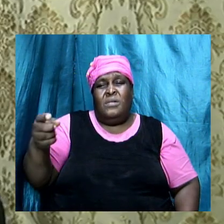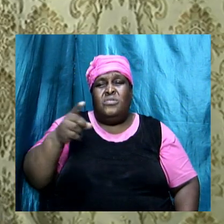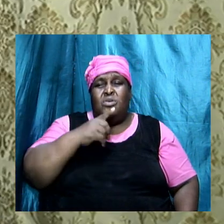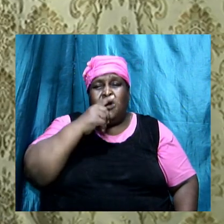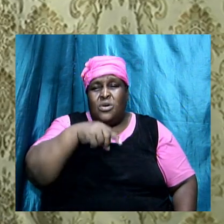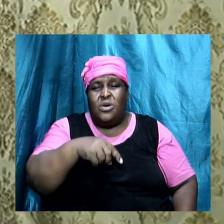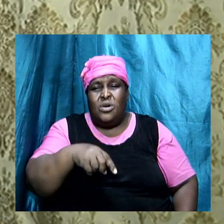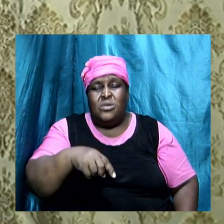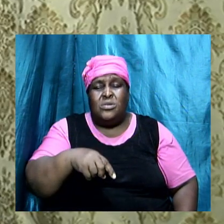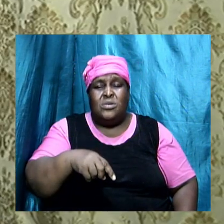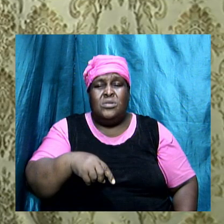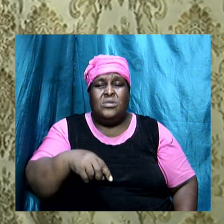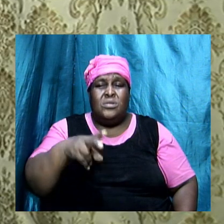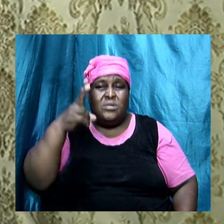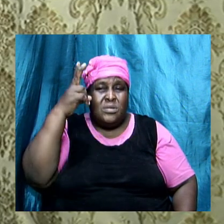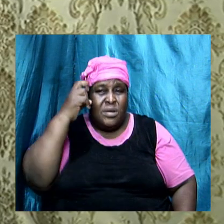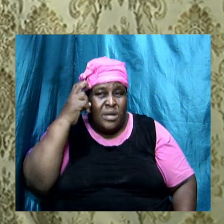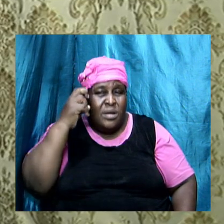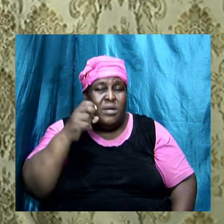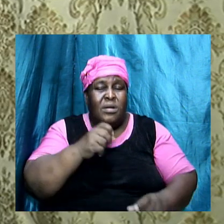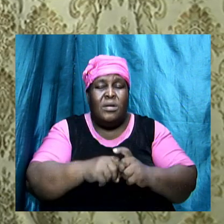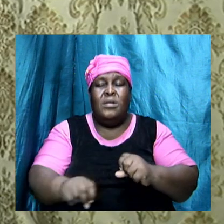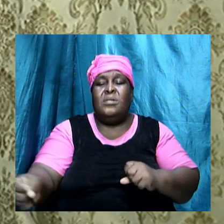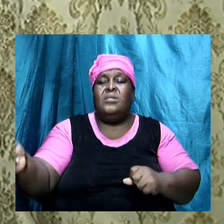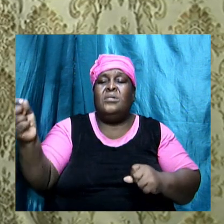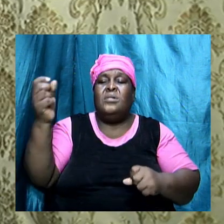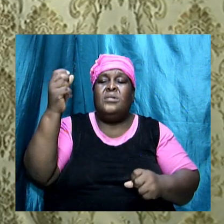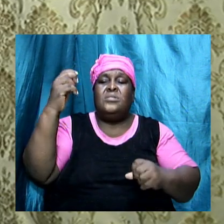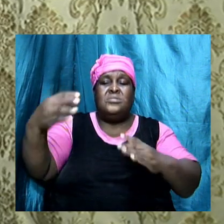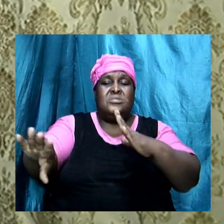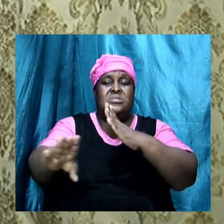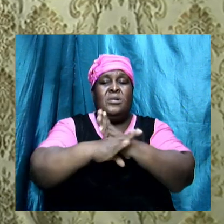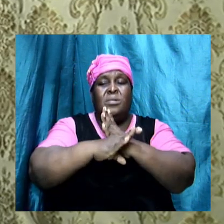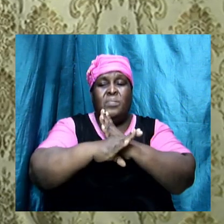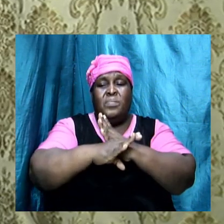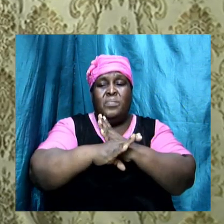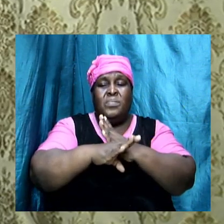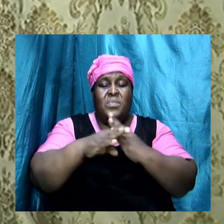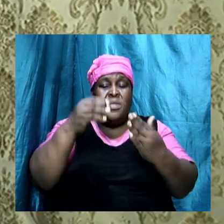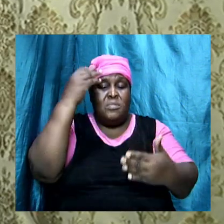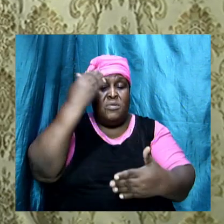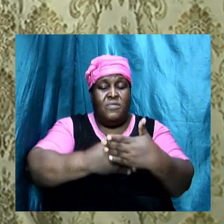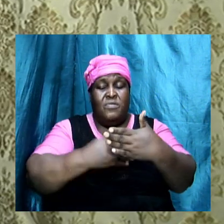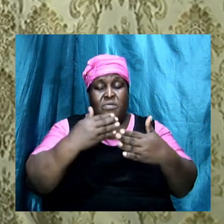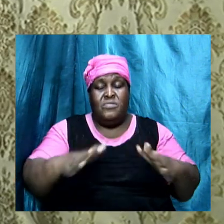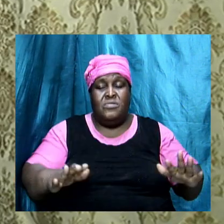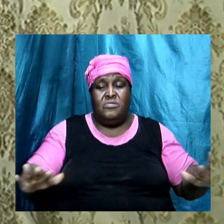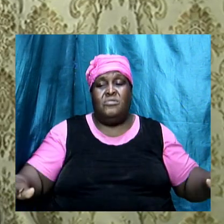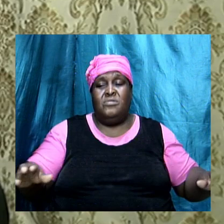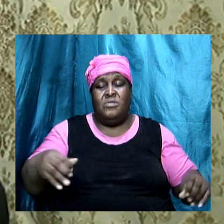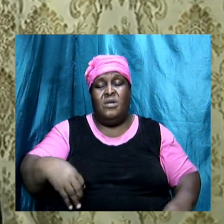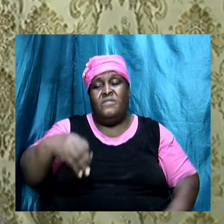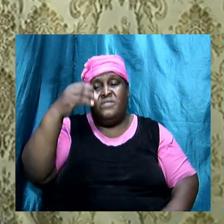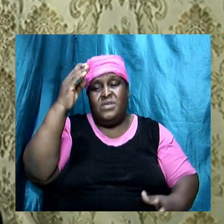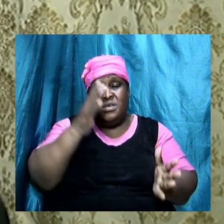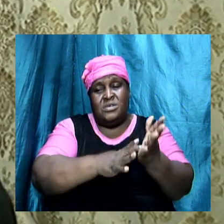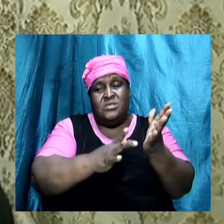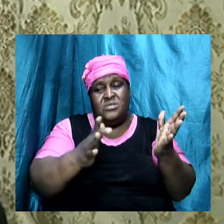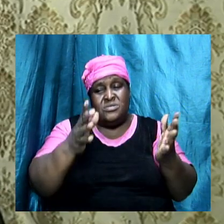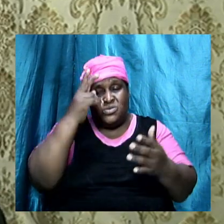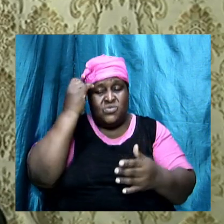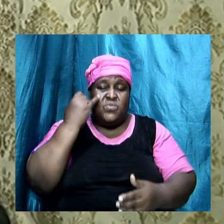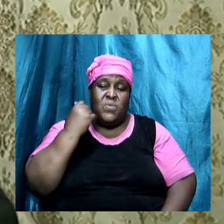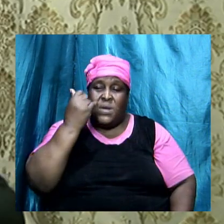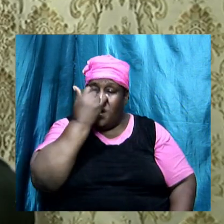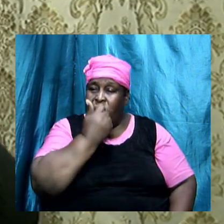that Balaam taught Balaam to cast tumbling blocks before the children of Israel. And I believe, and I